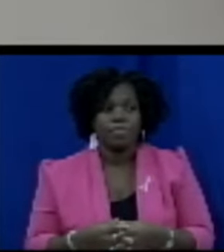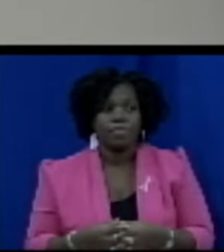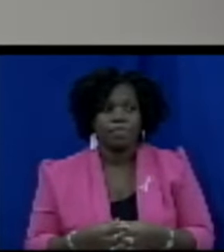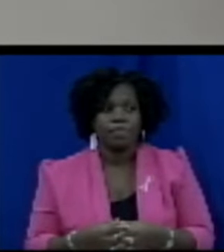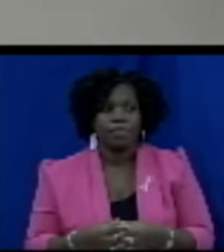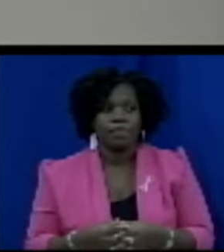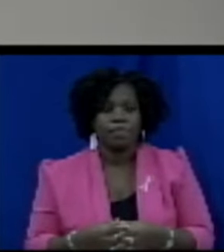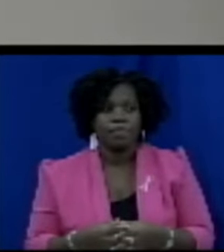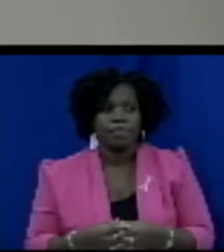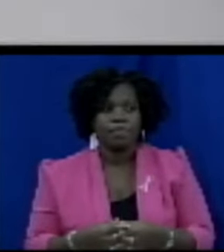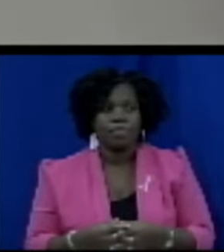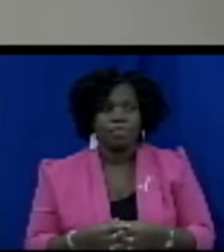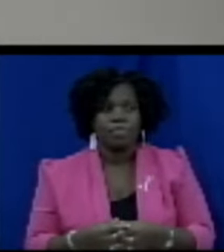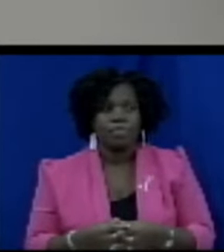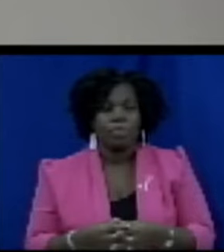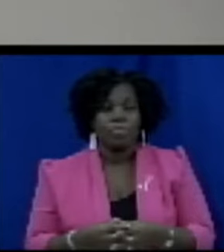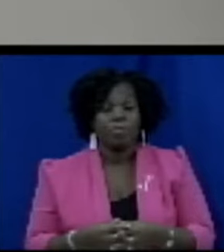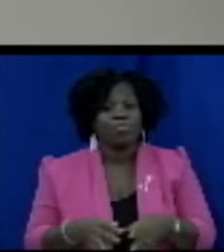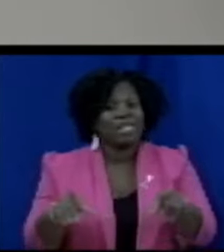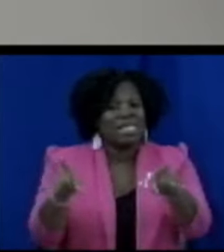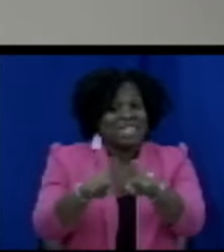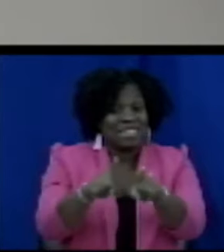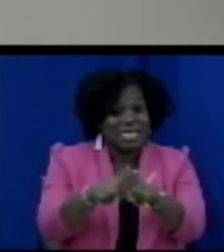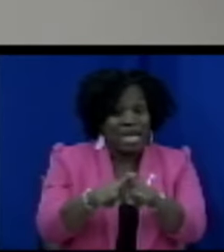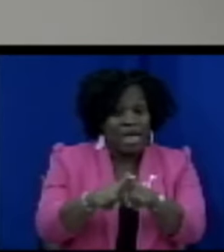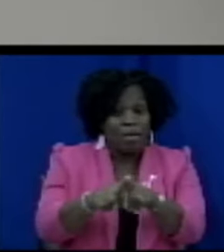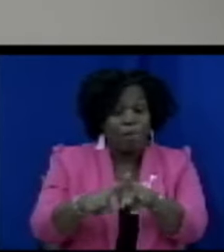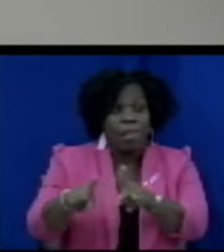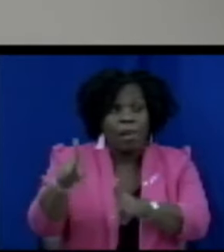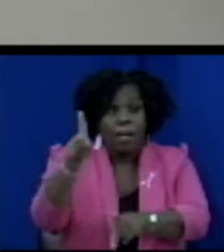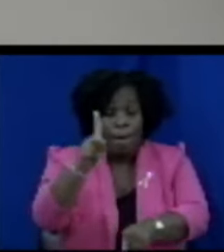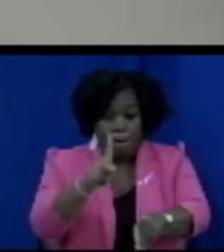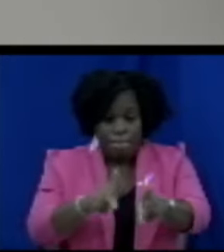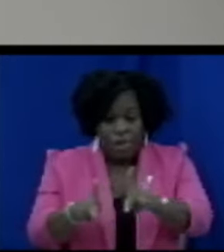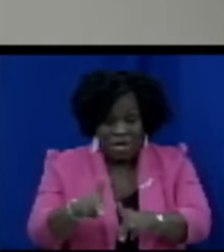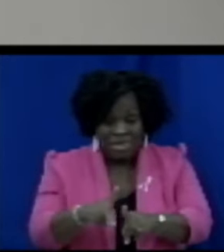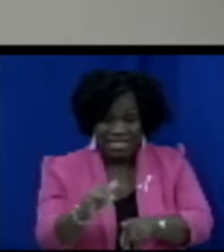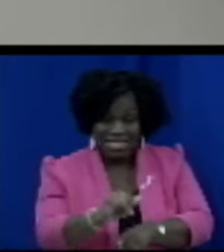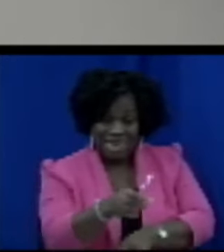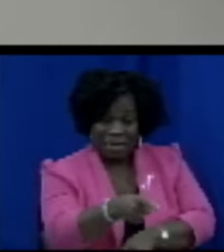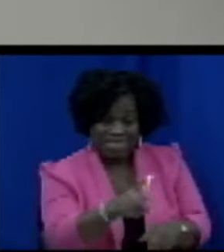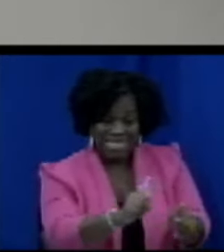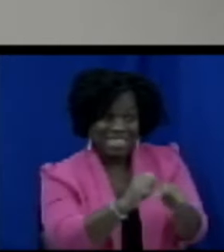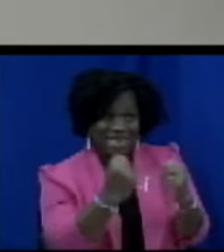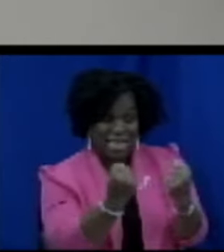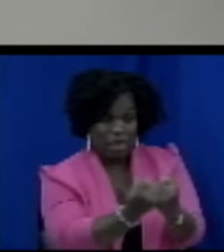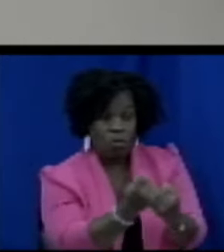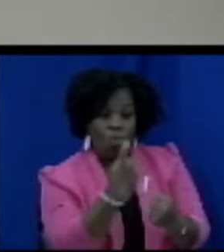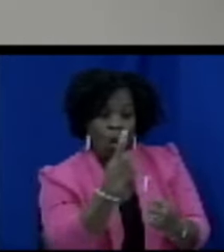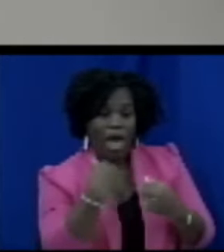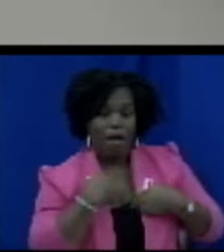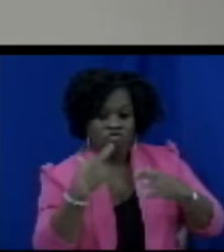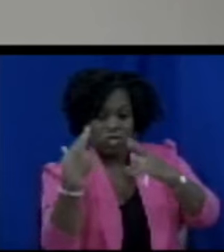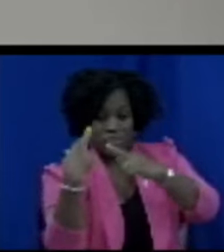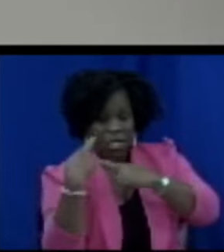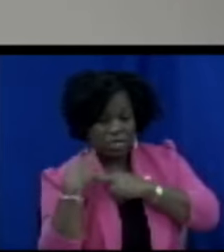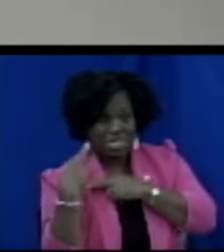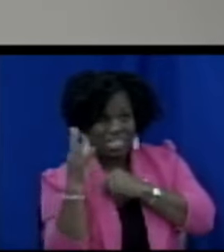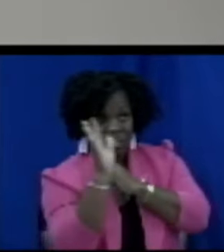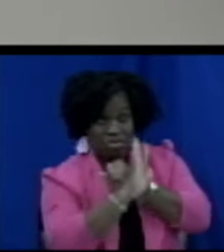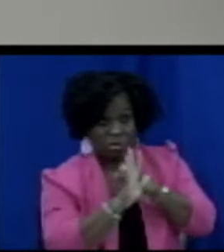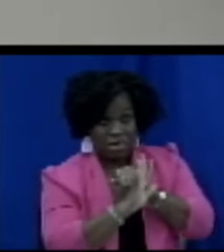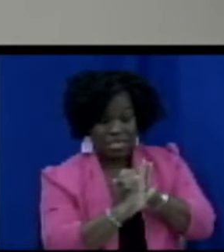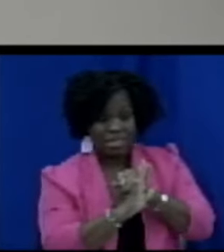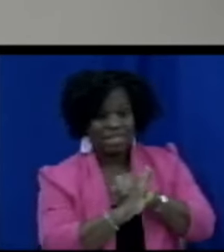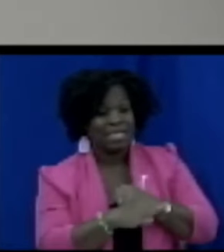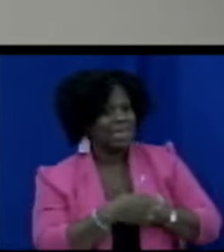are charged with given that mandate to oversee this legislation and to enforce they also